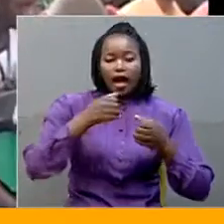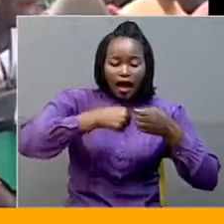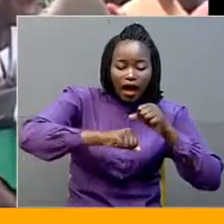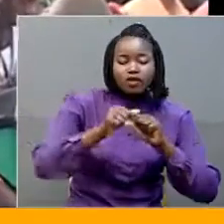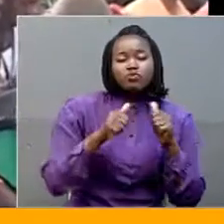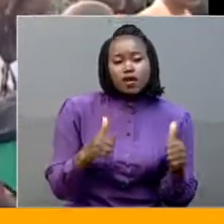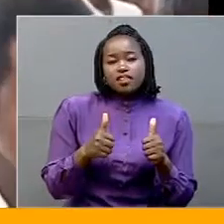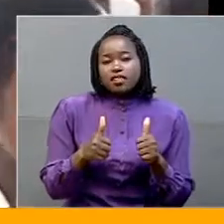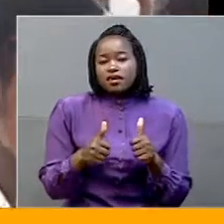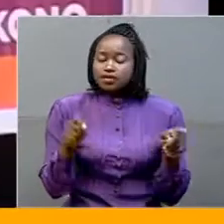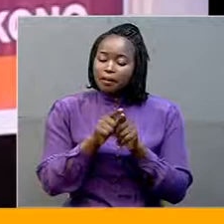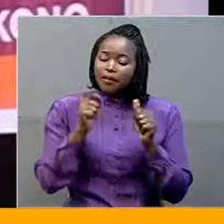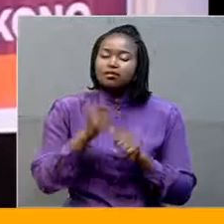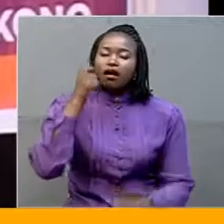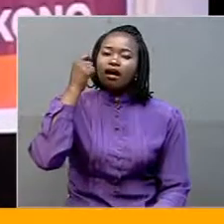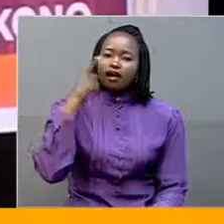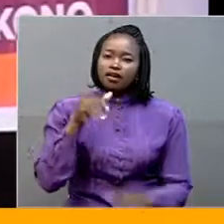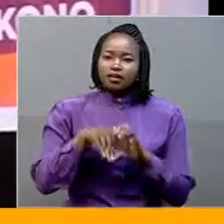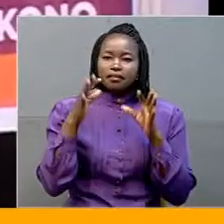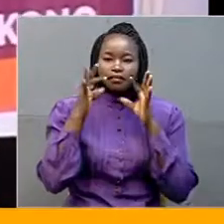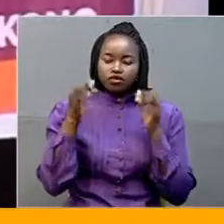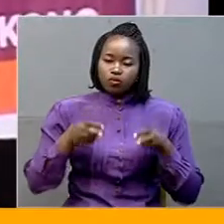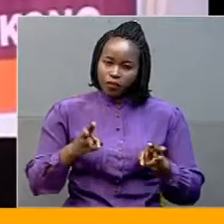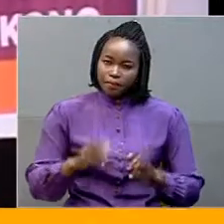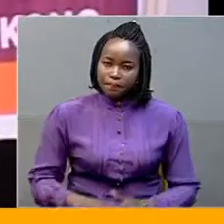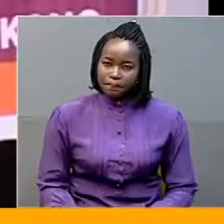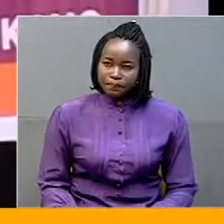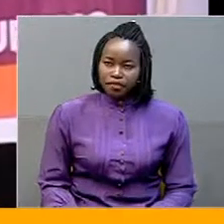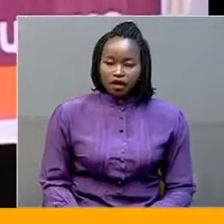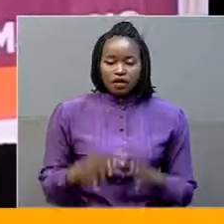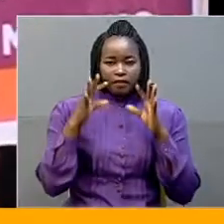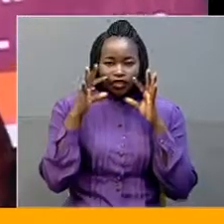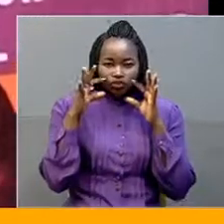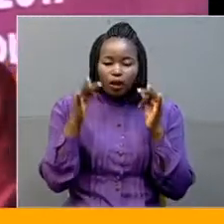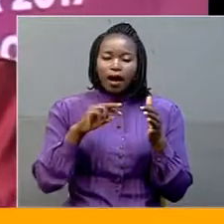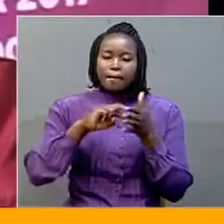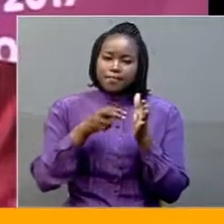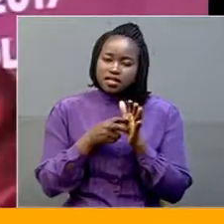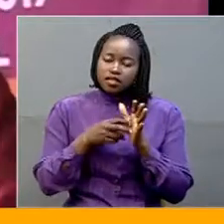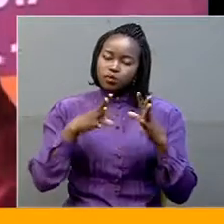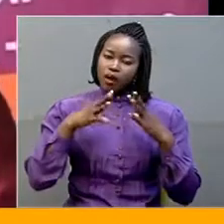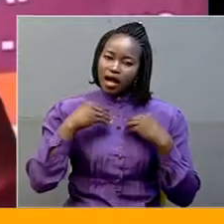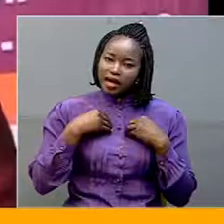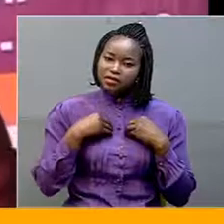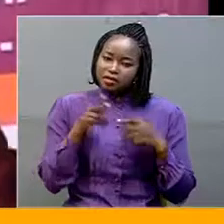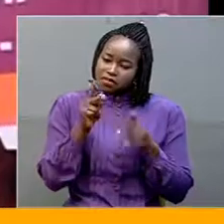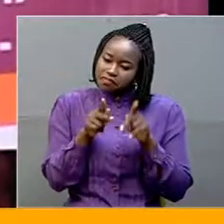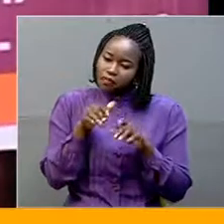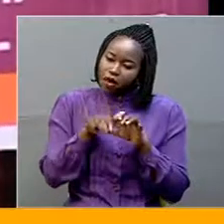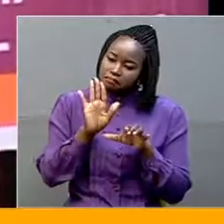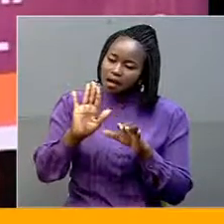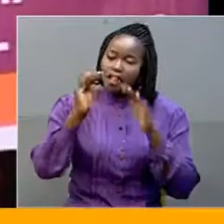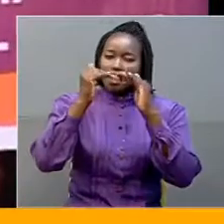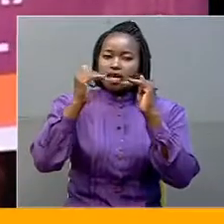the conference in a mature way. Maturity is when you accept other people the way they are young and their level of